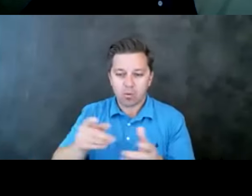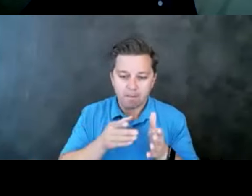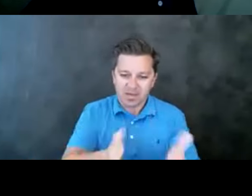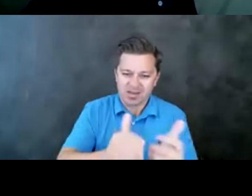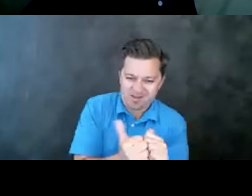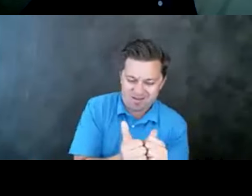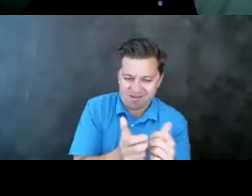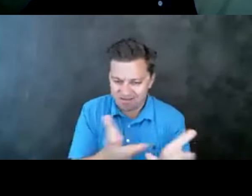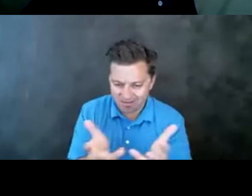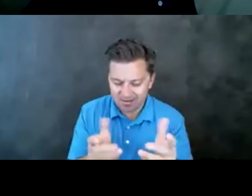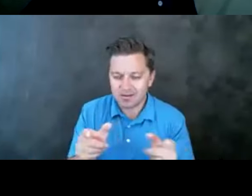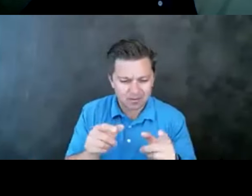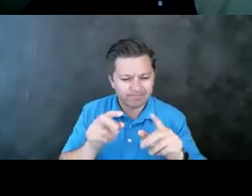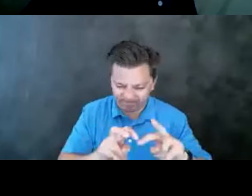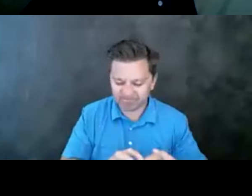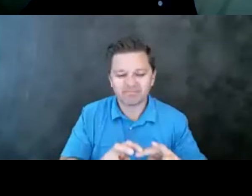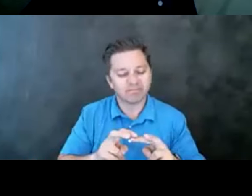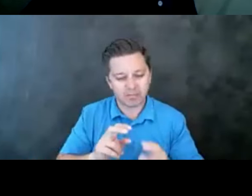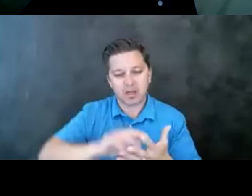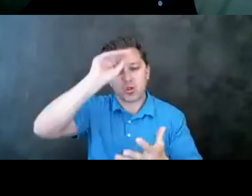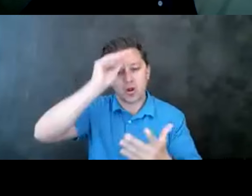focused efforts for prevention among these groups.